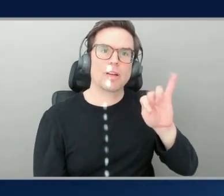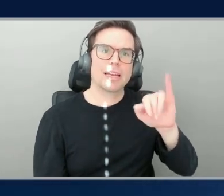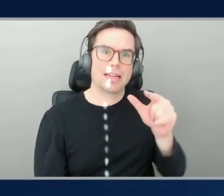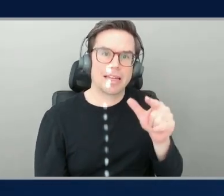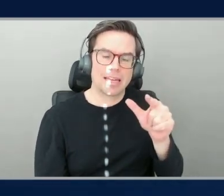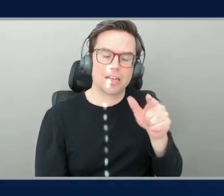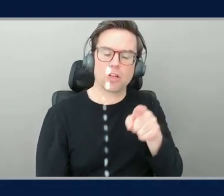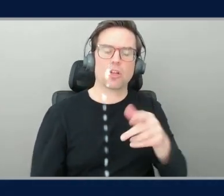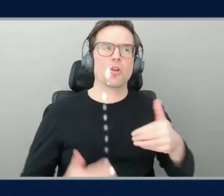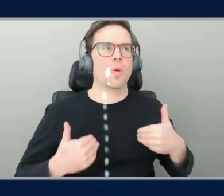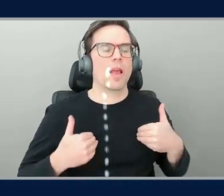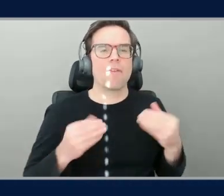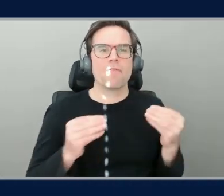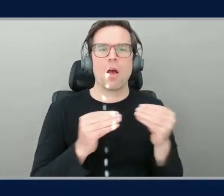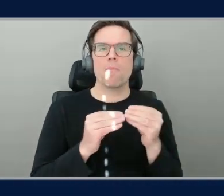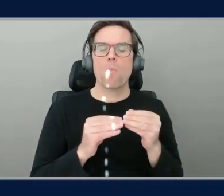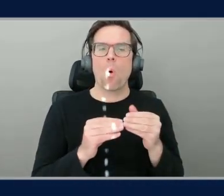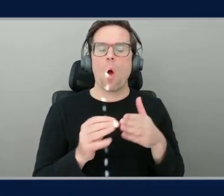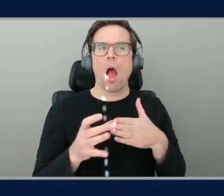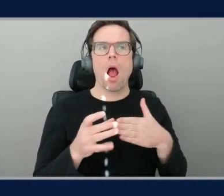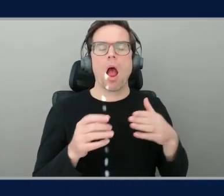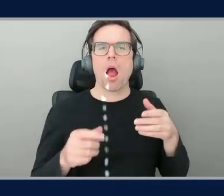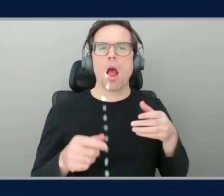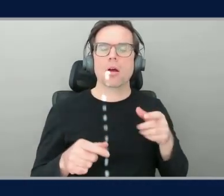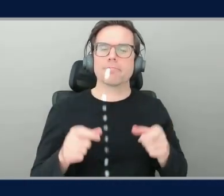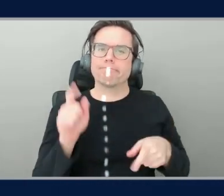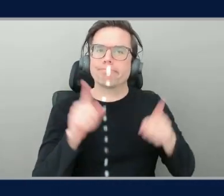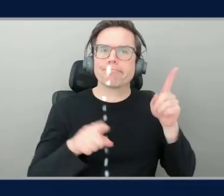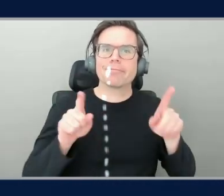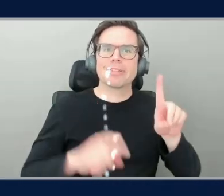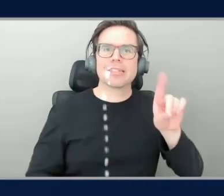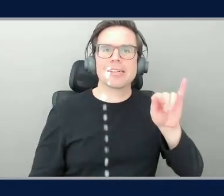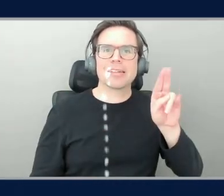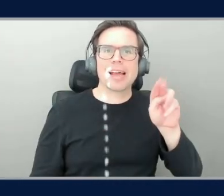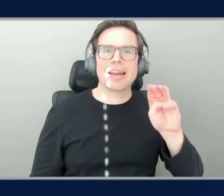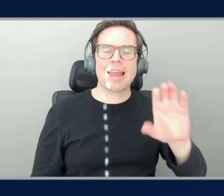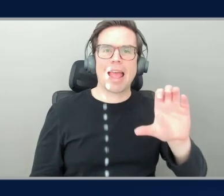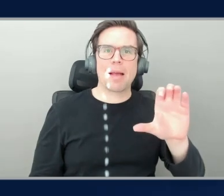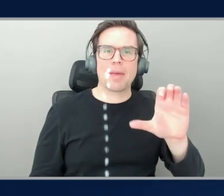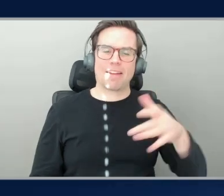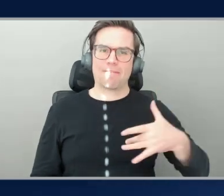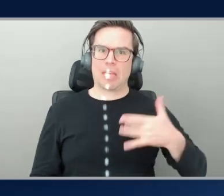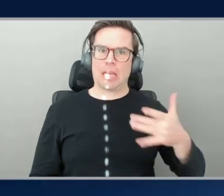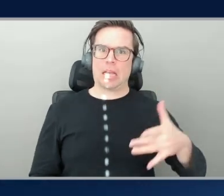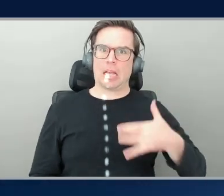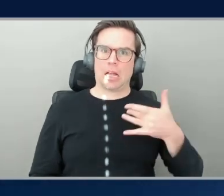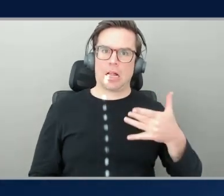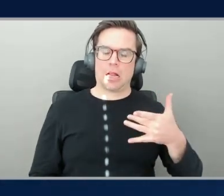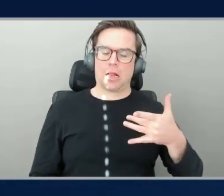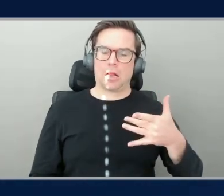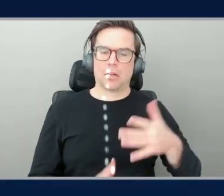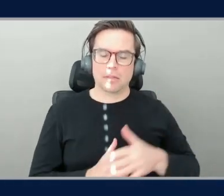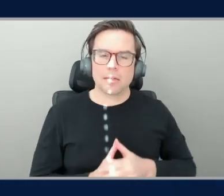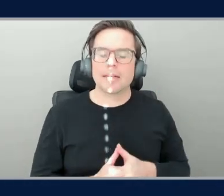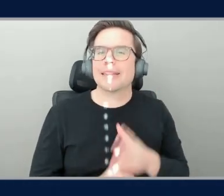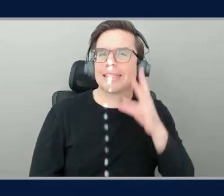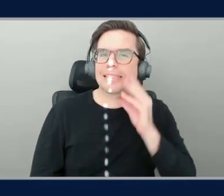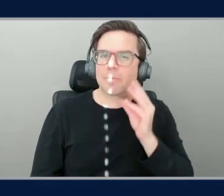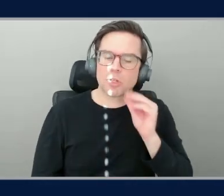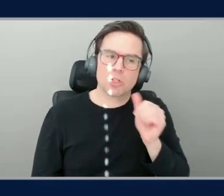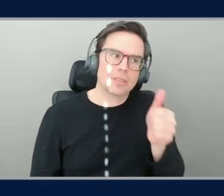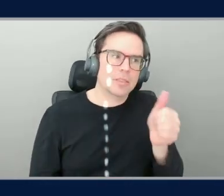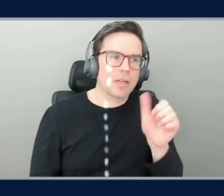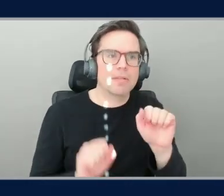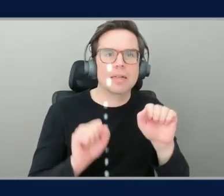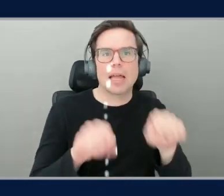part of a development session while you're using your coding assistant. The experience can be described, but is